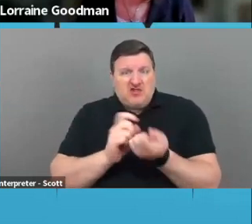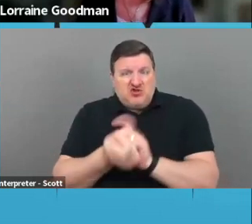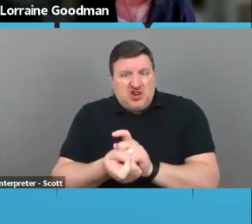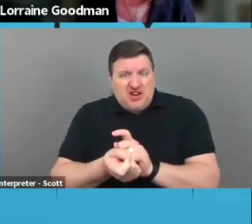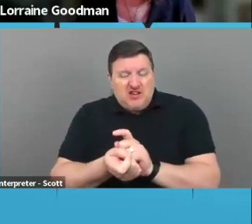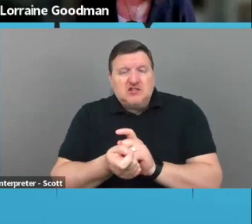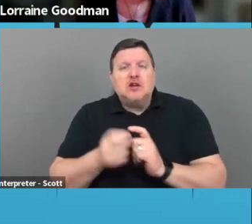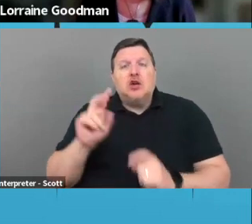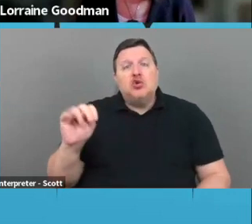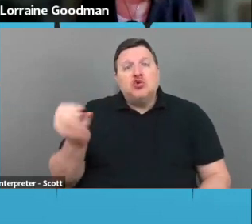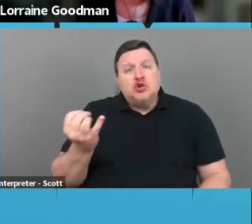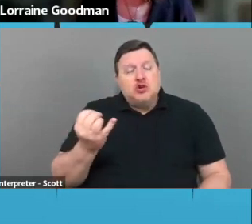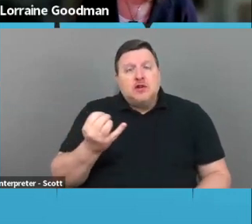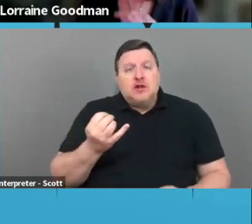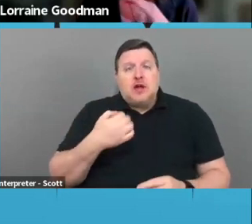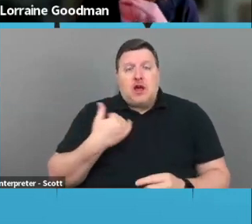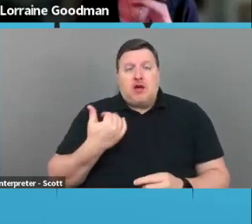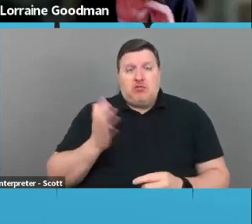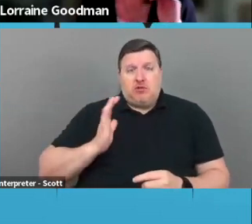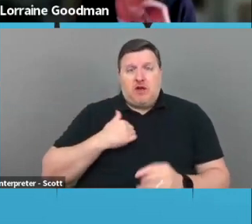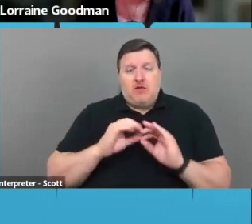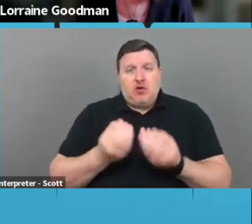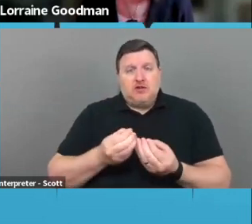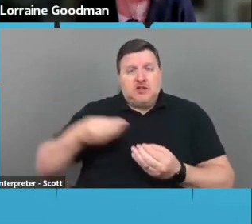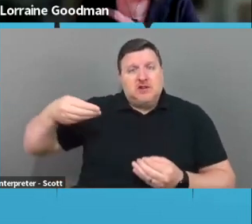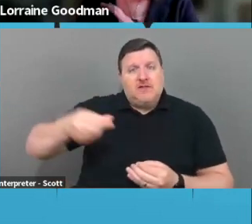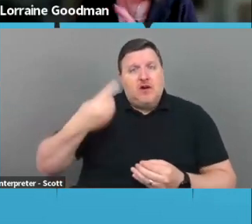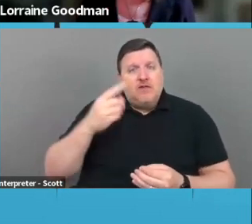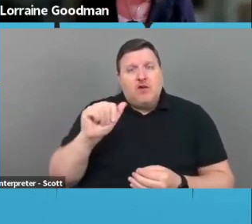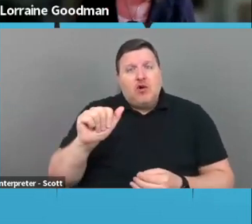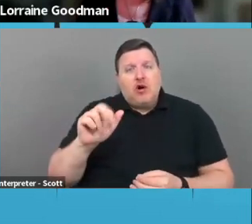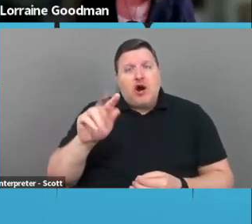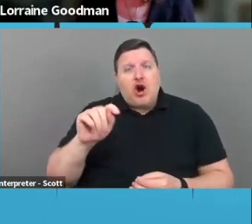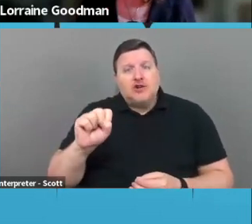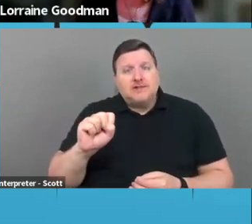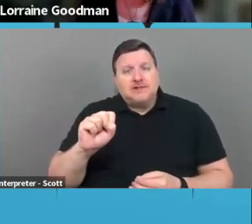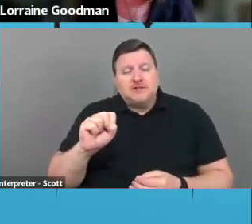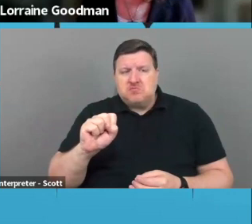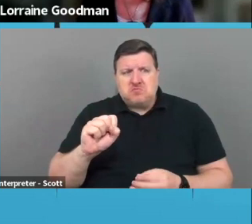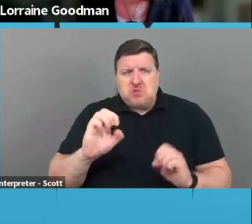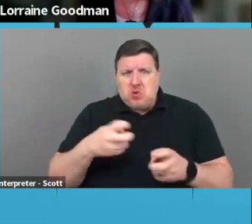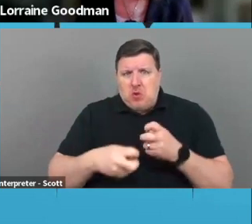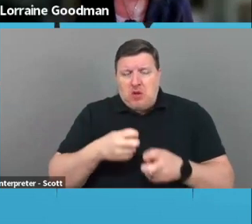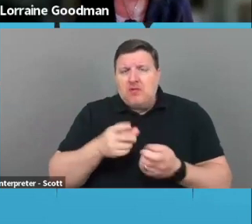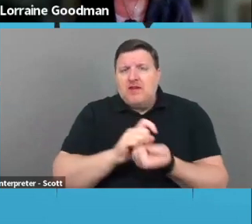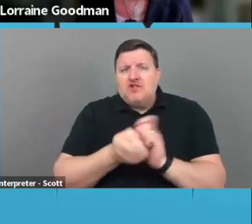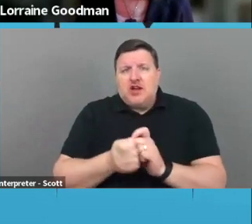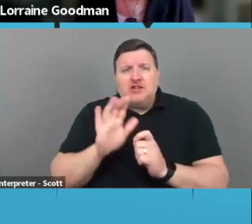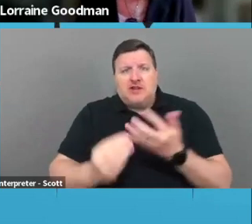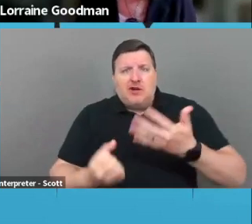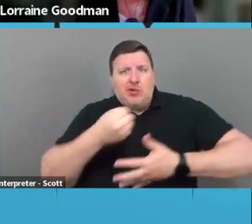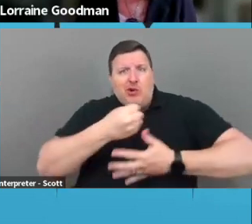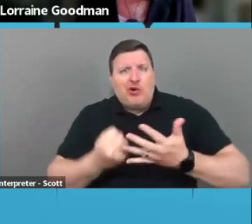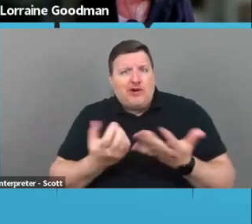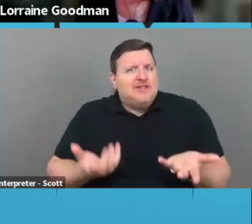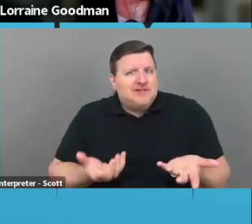that used to fund the arts. No problem. They've changed their priorities. So